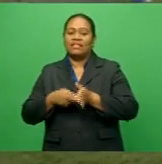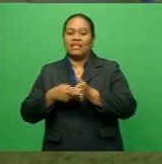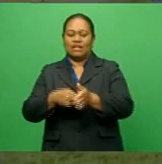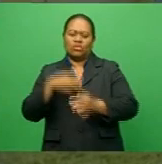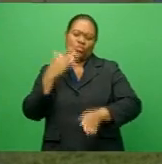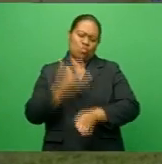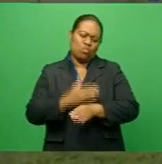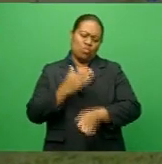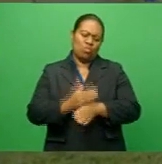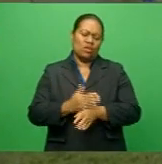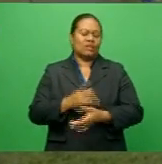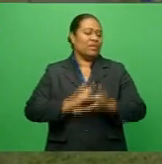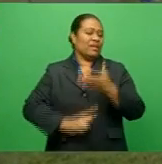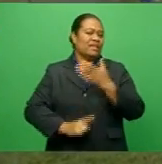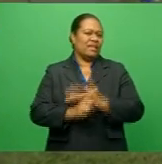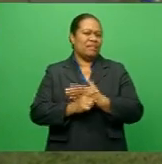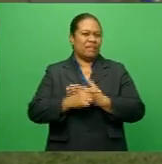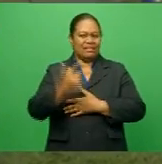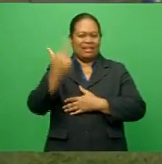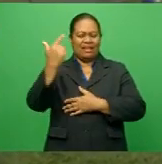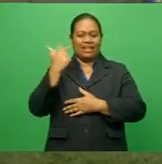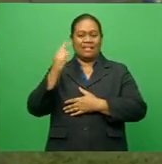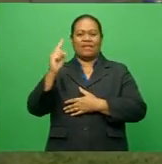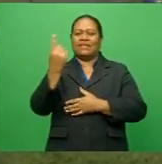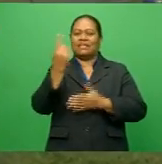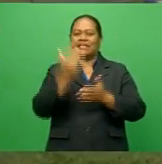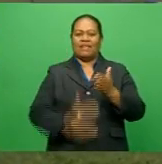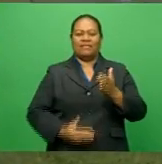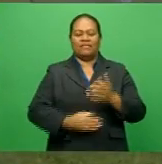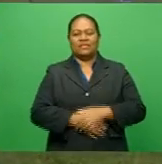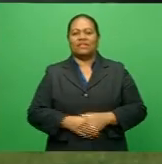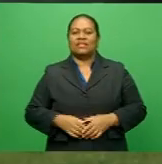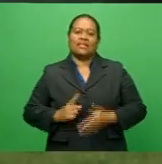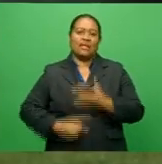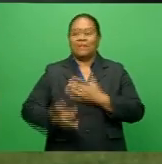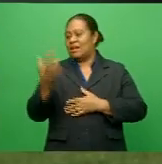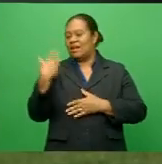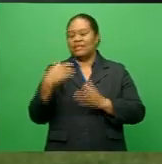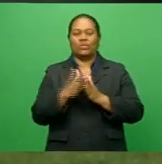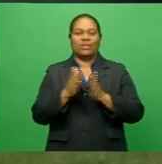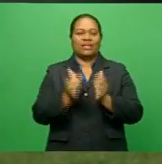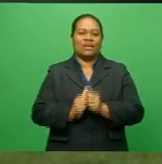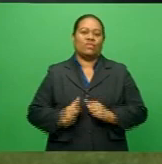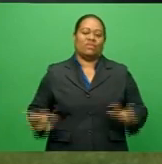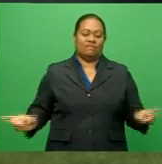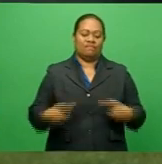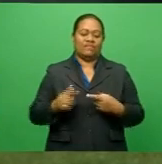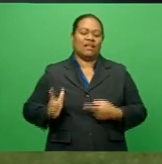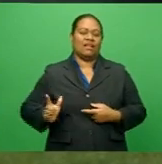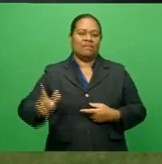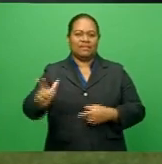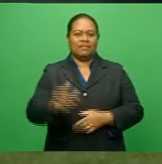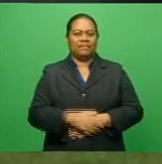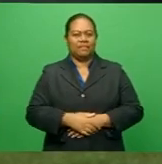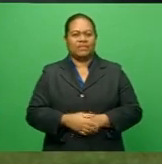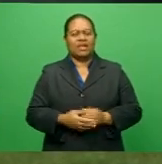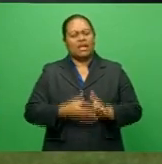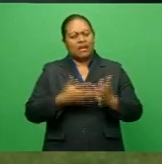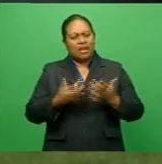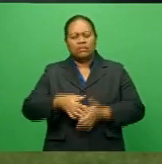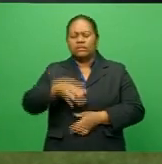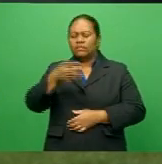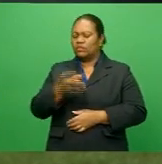work on a few issues which lacked in the first half in Lambasa last weekend. We are looking at the game last week,